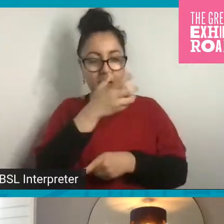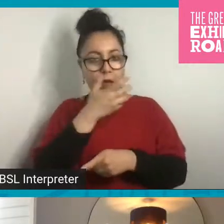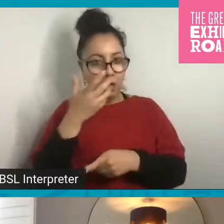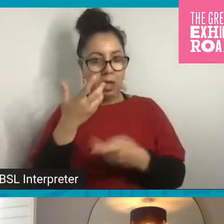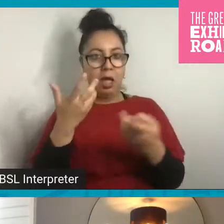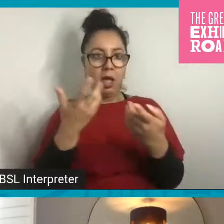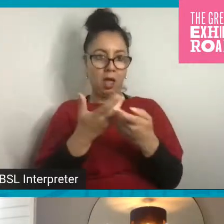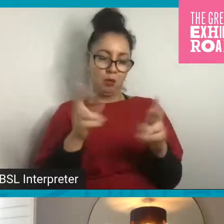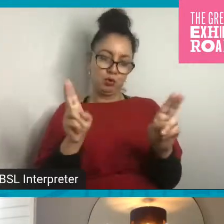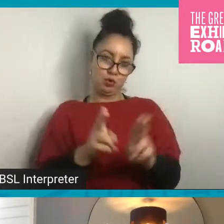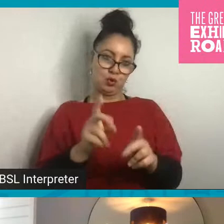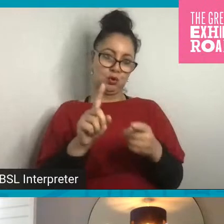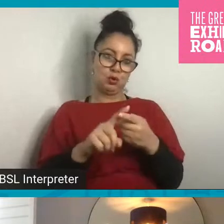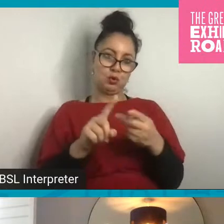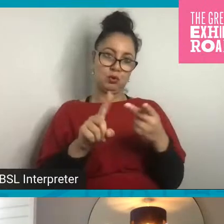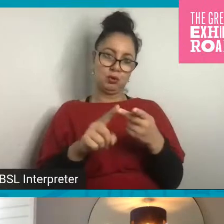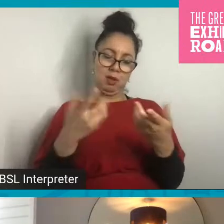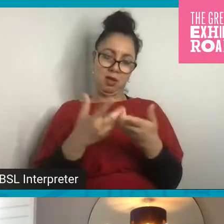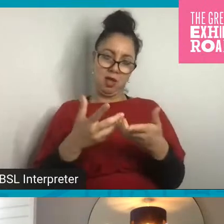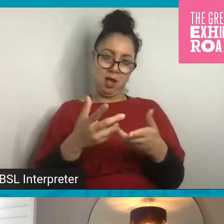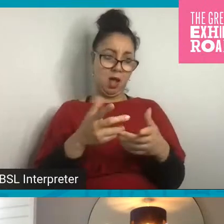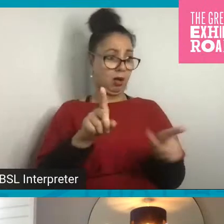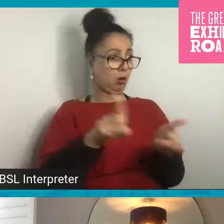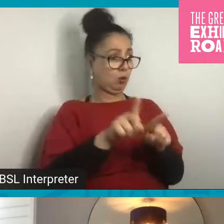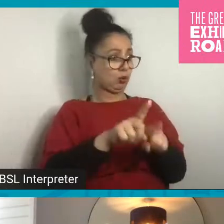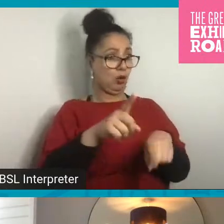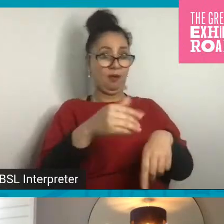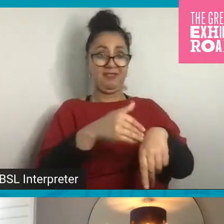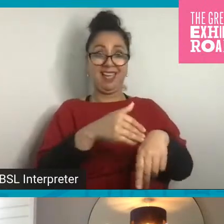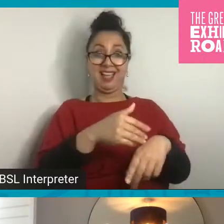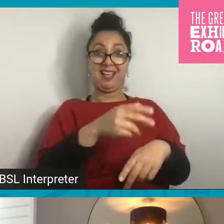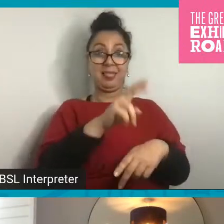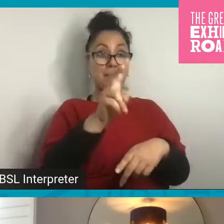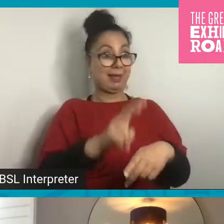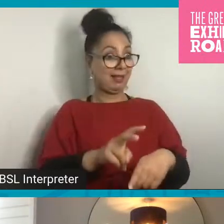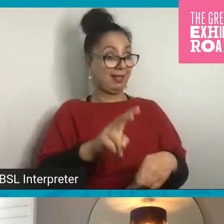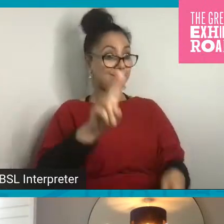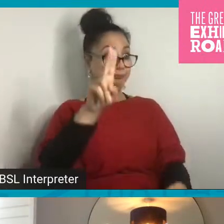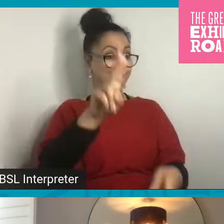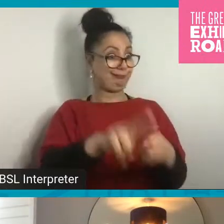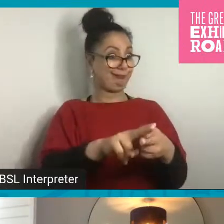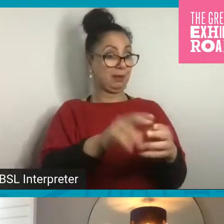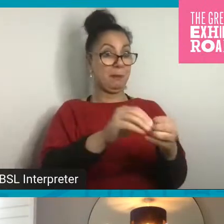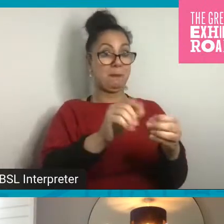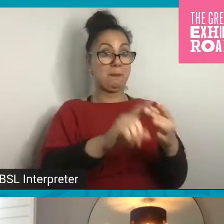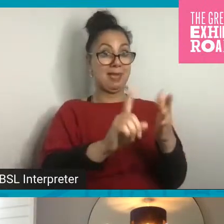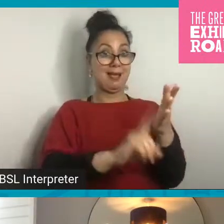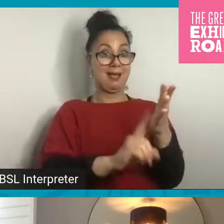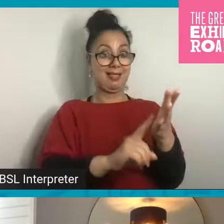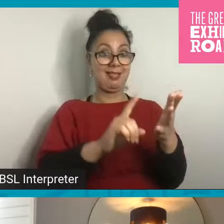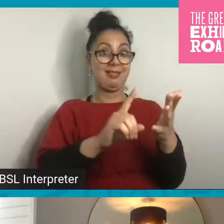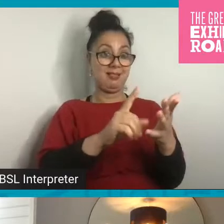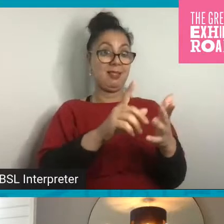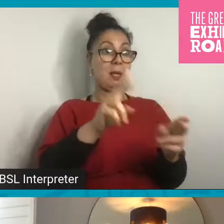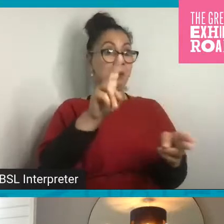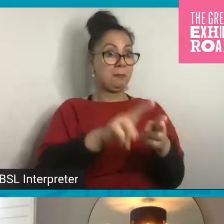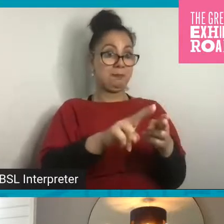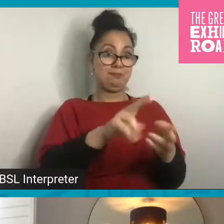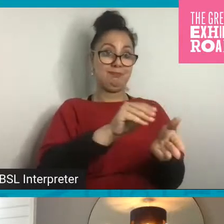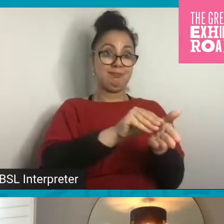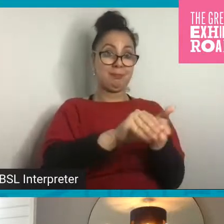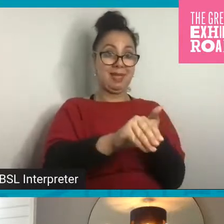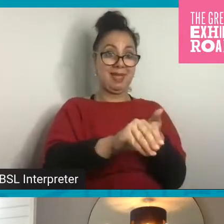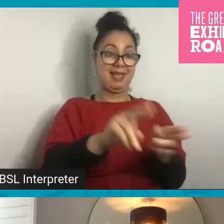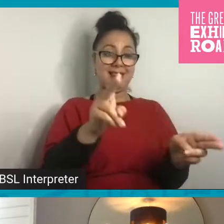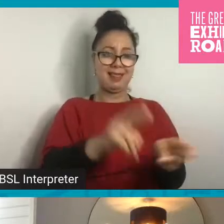use, and how that helps with lower bills as well. So one of the things we're going to do in the workshop is come up with a